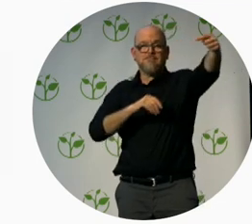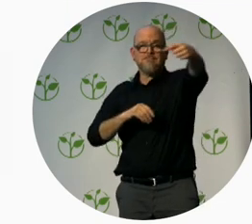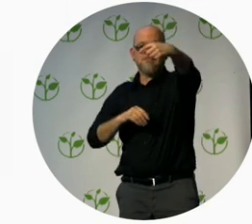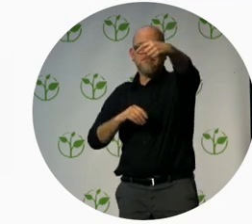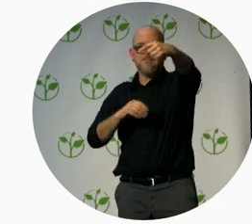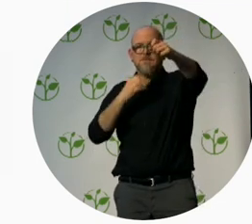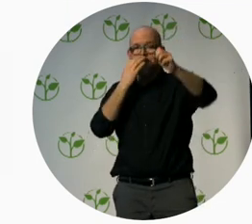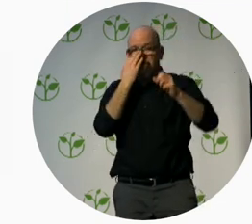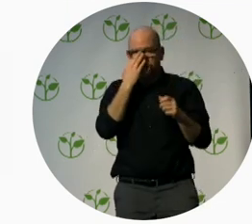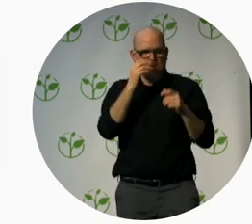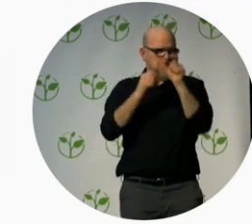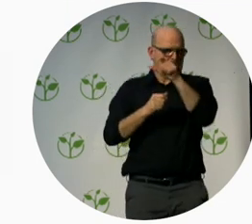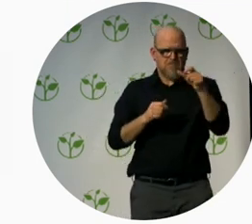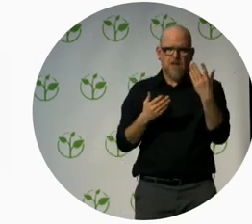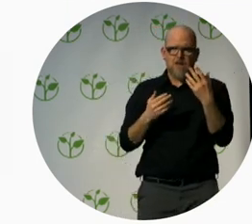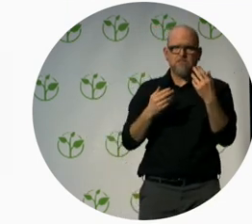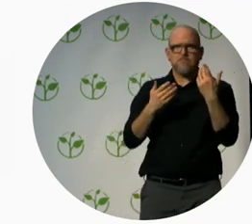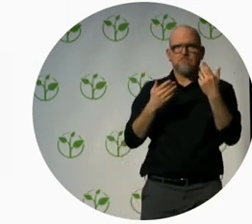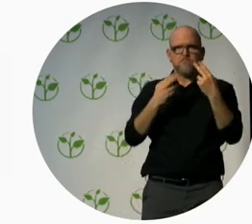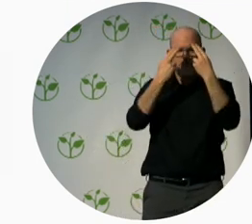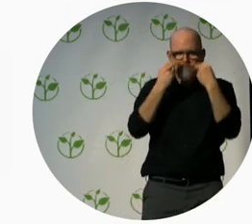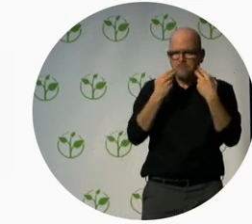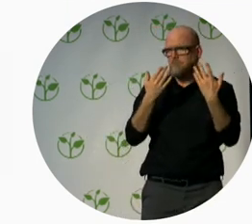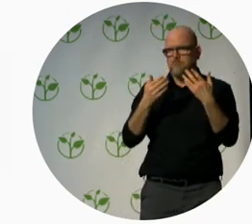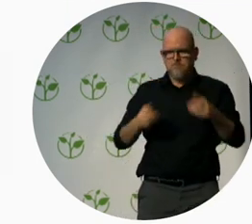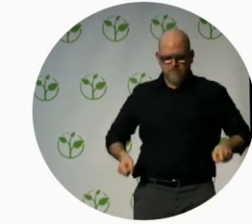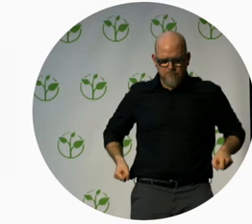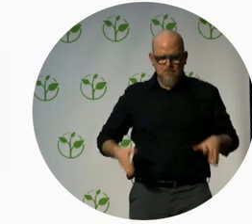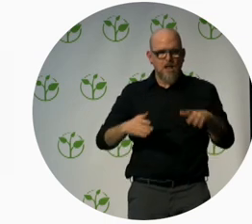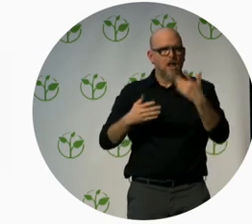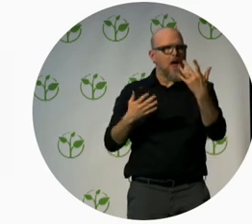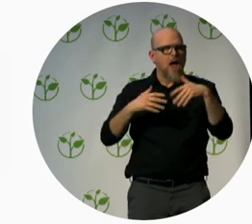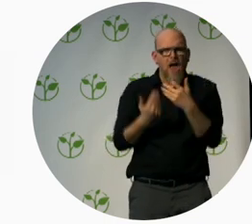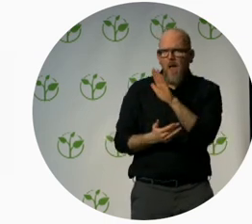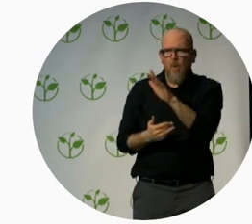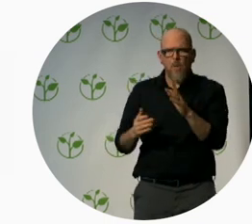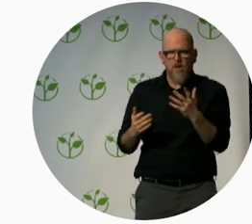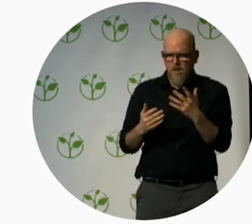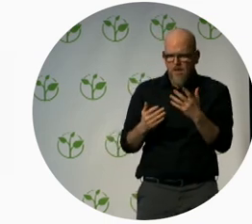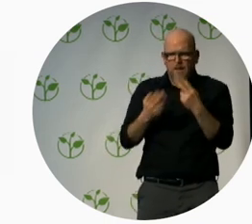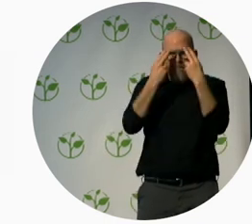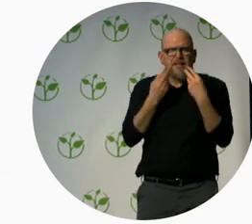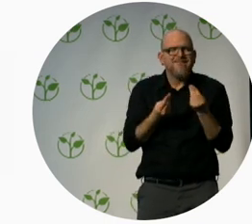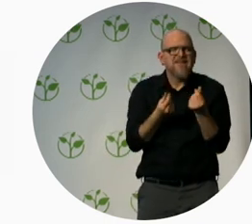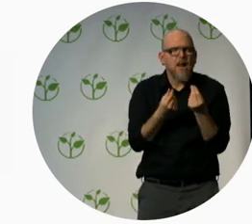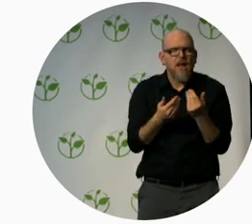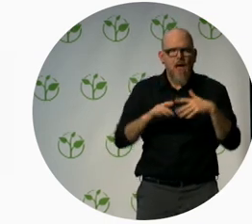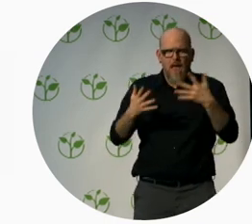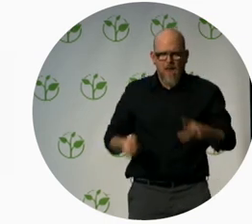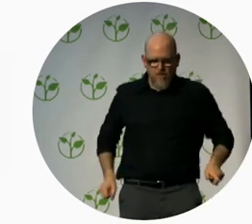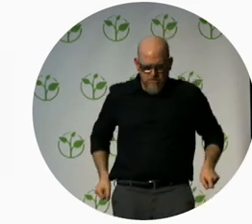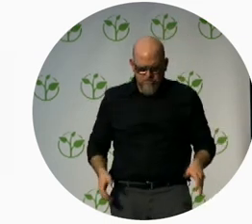blindness or sitting in wheelchairs and try to experience. We have amazing innovations there from many countries around the world